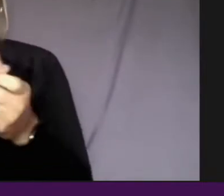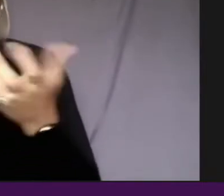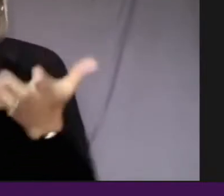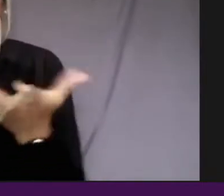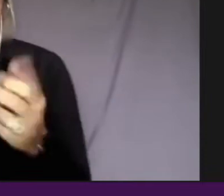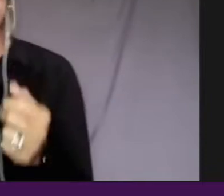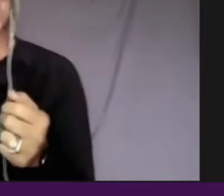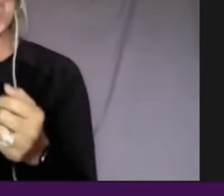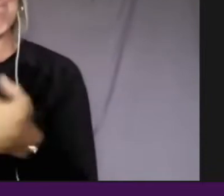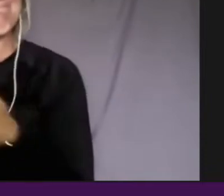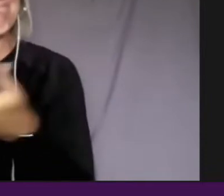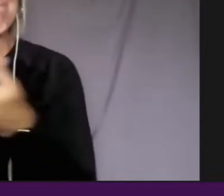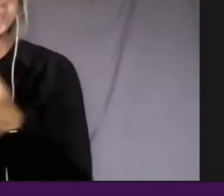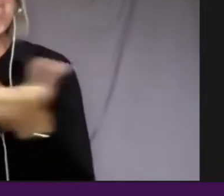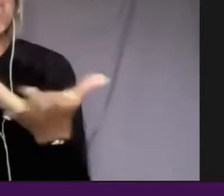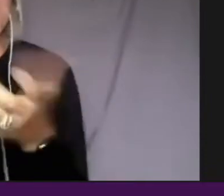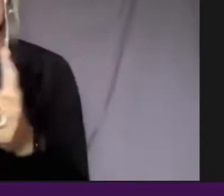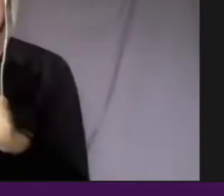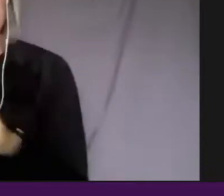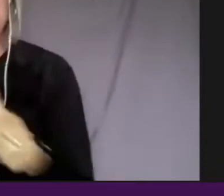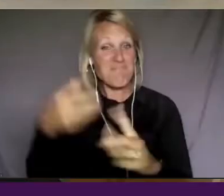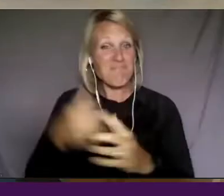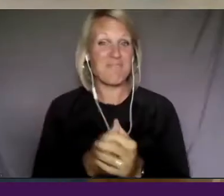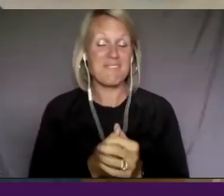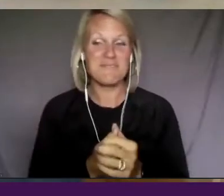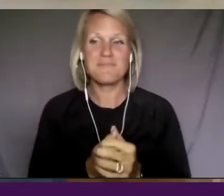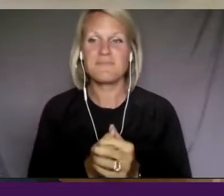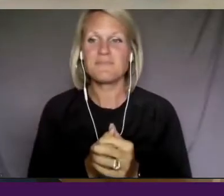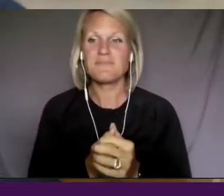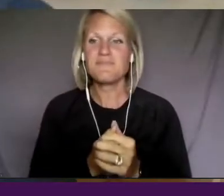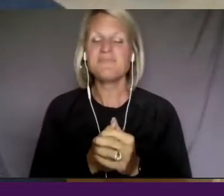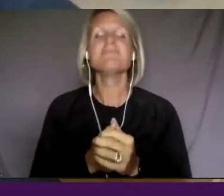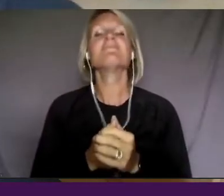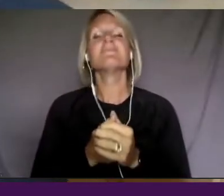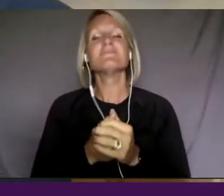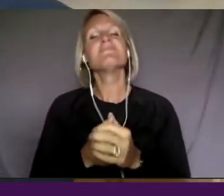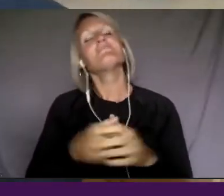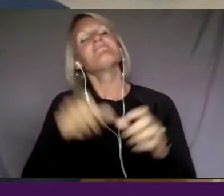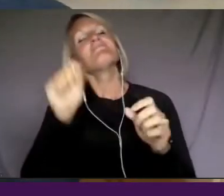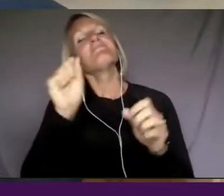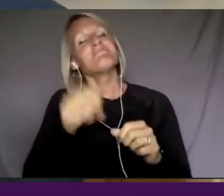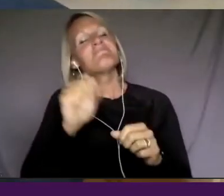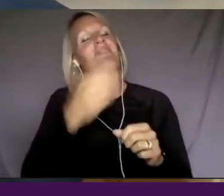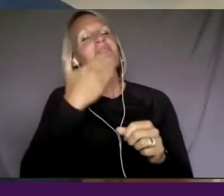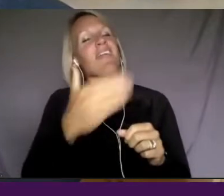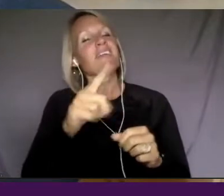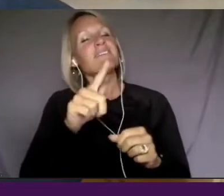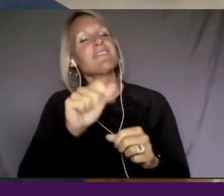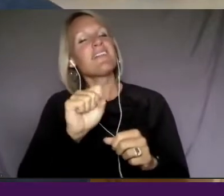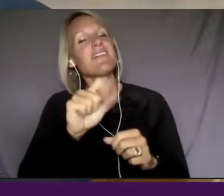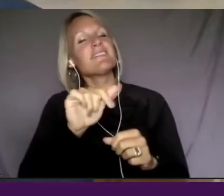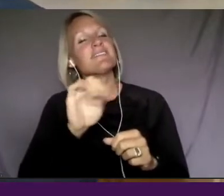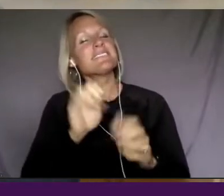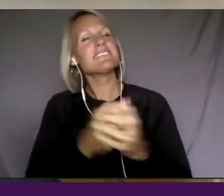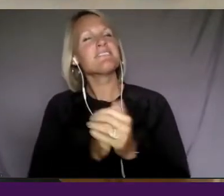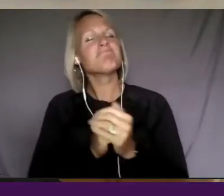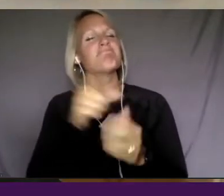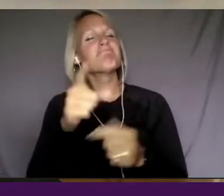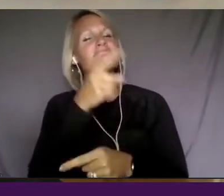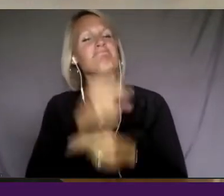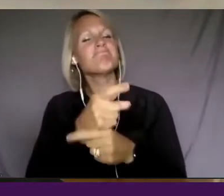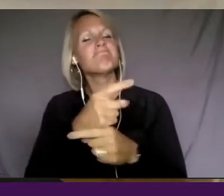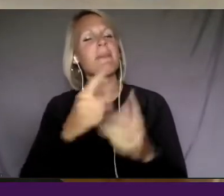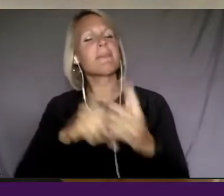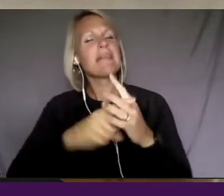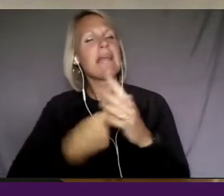specifically. Thanks, Leslie. Yeah, I mean, you're right. You know, I began developing Changing State